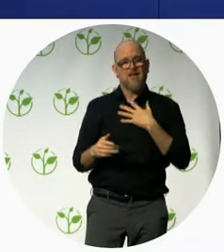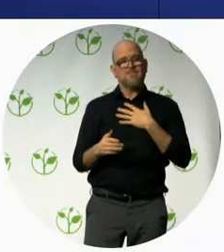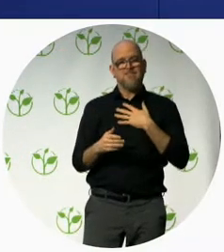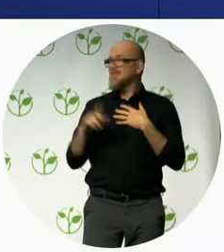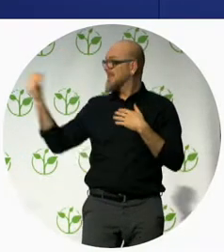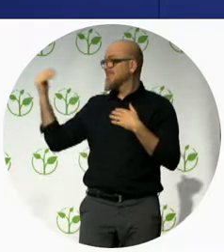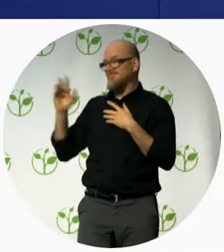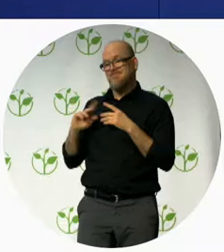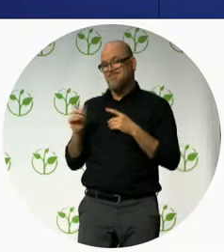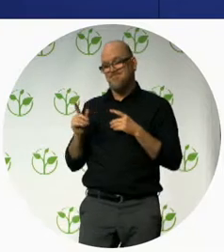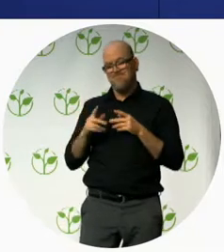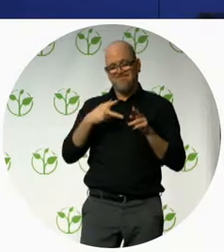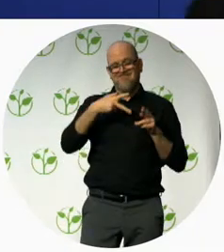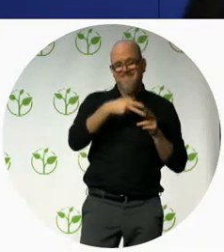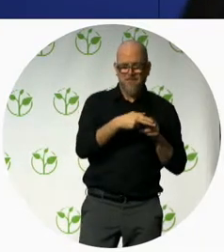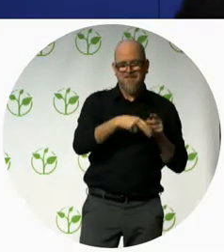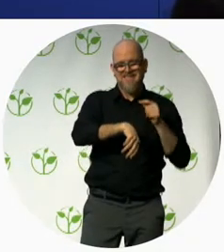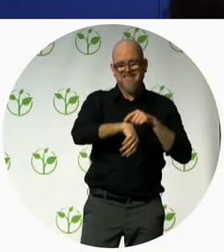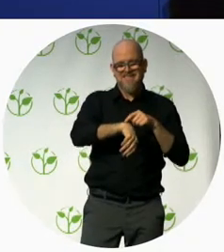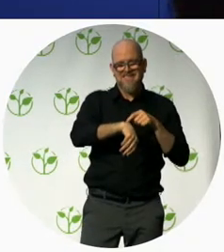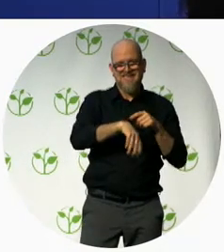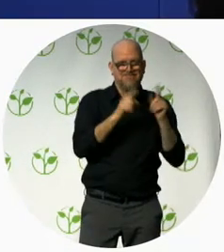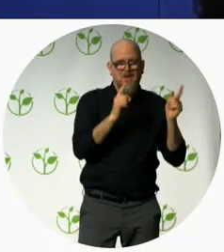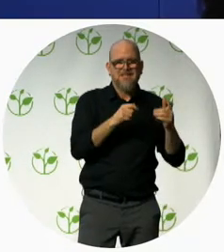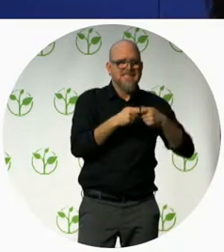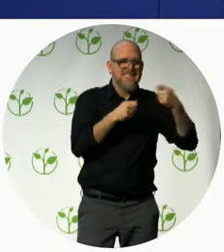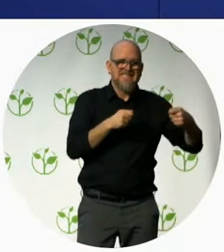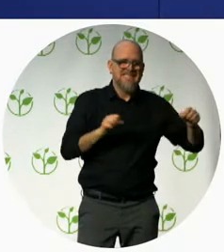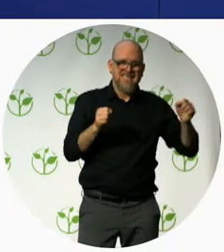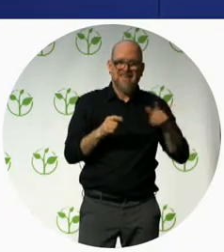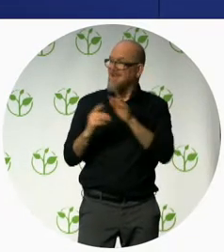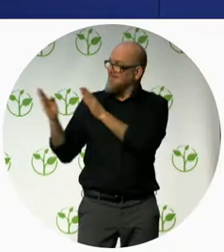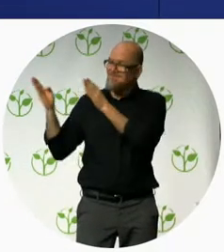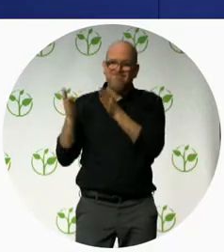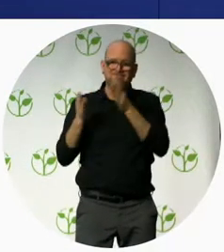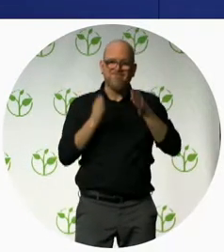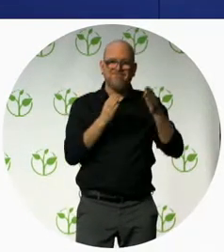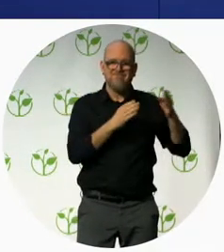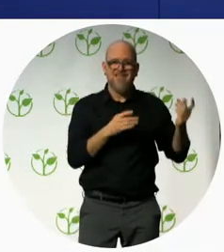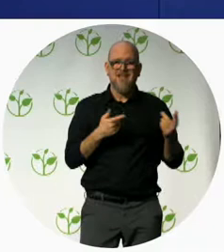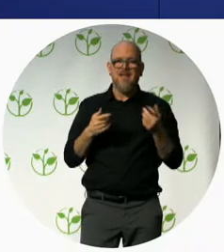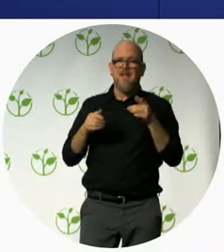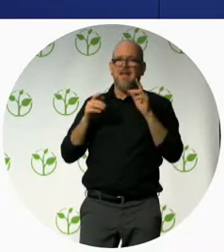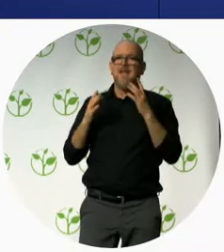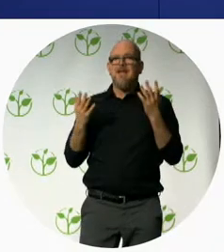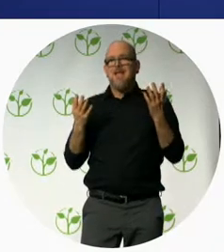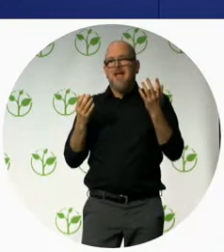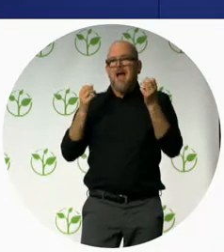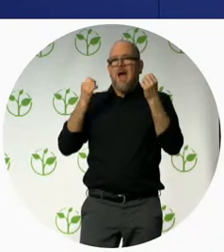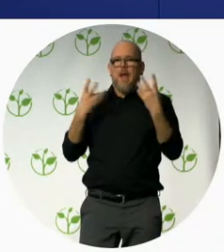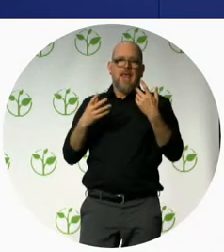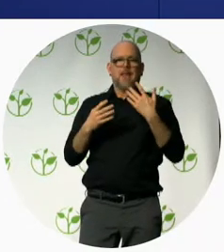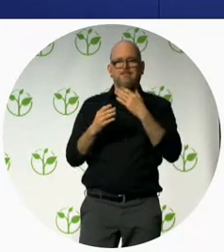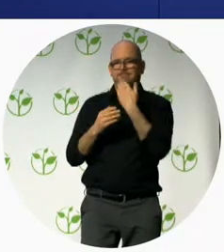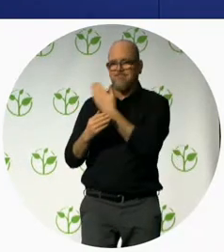I apologise for cutting you off there we have a very full panel but thank you for giving us an overview of some really valuable work to help